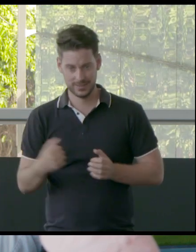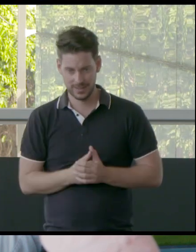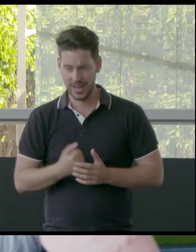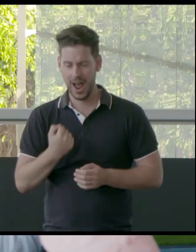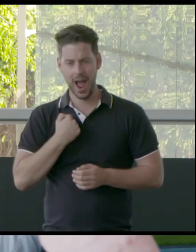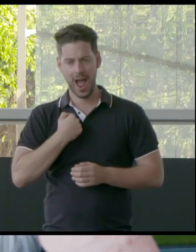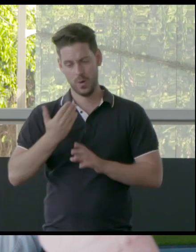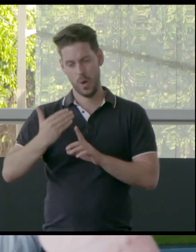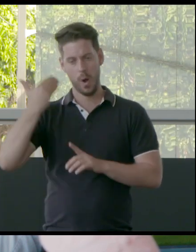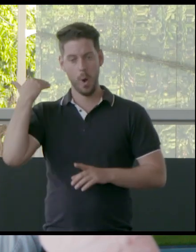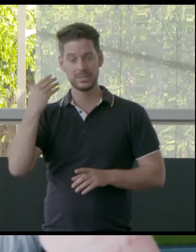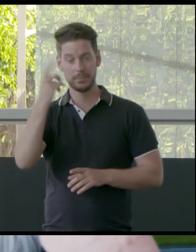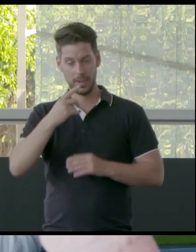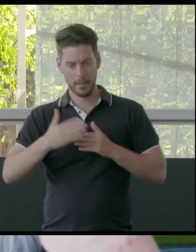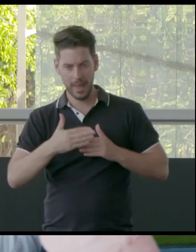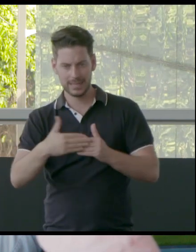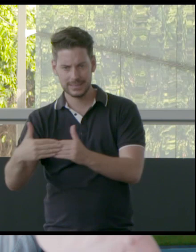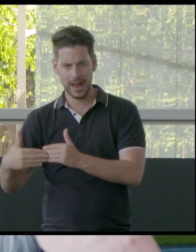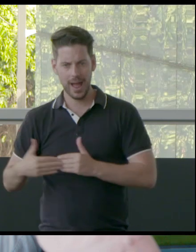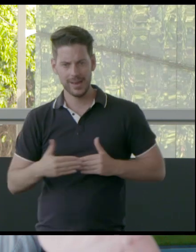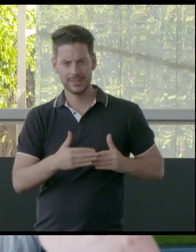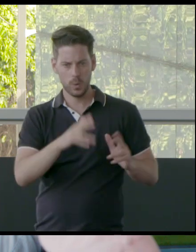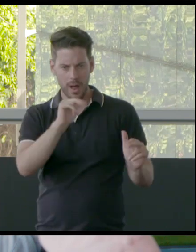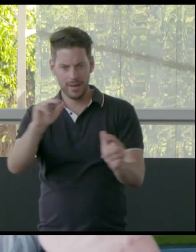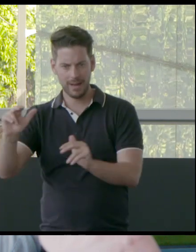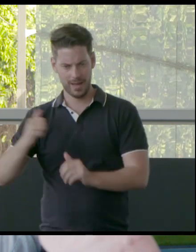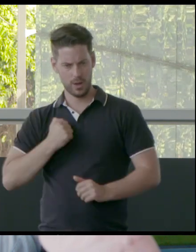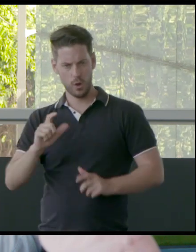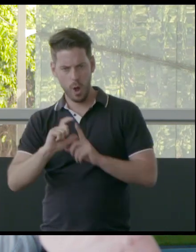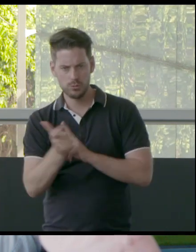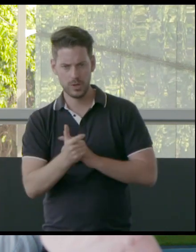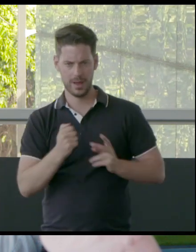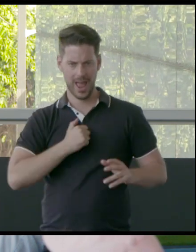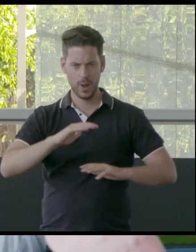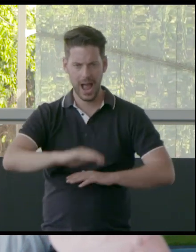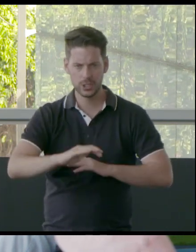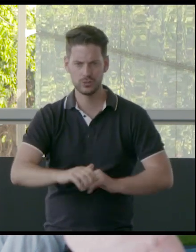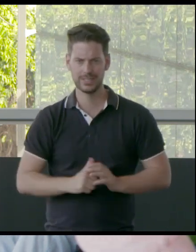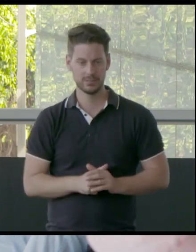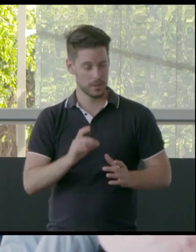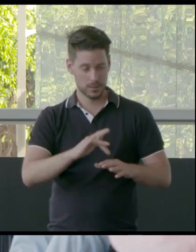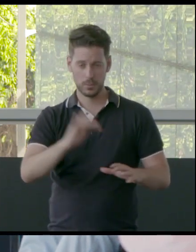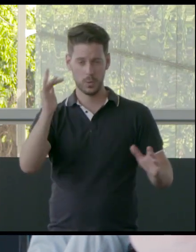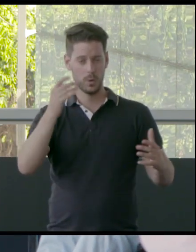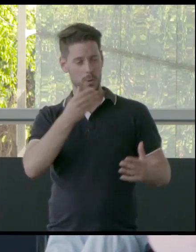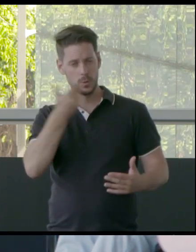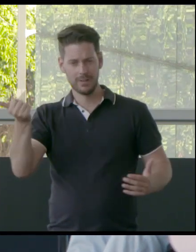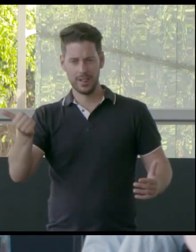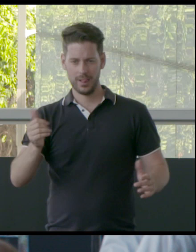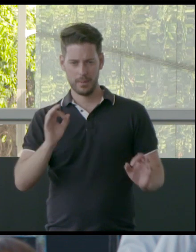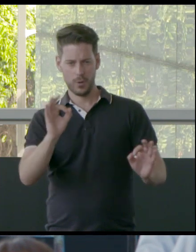maintained their cultures, our countries, and kept them in pristine conditions